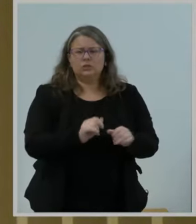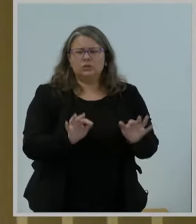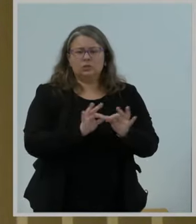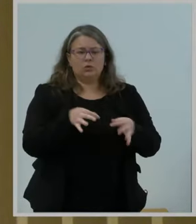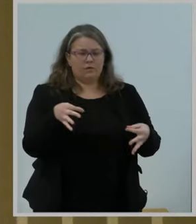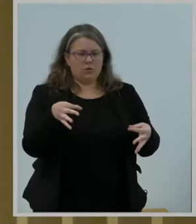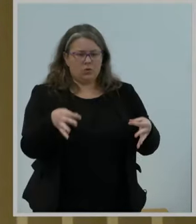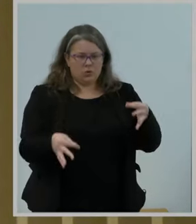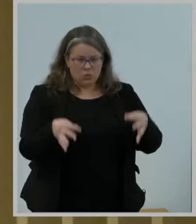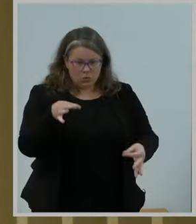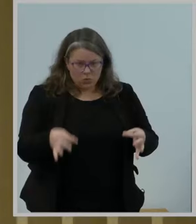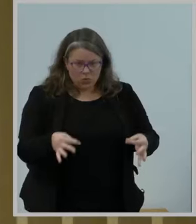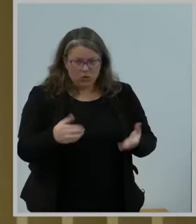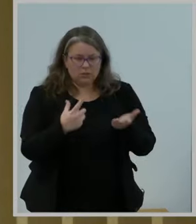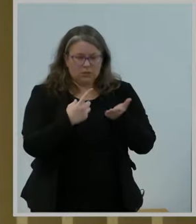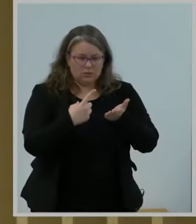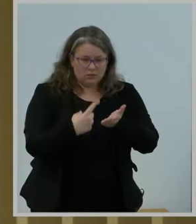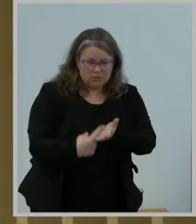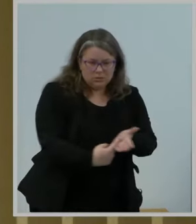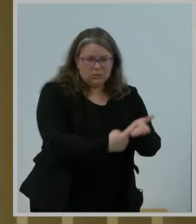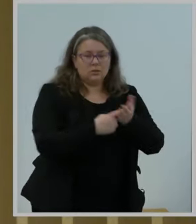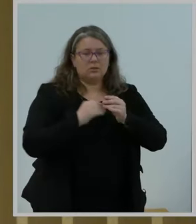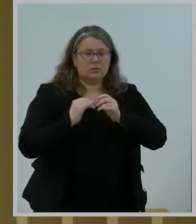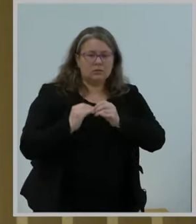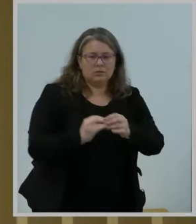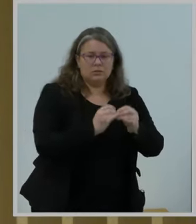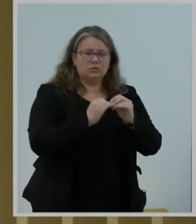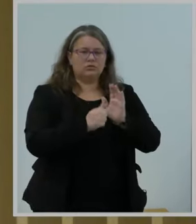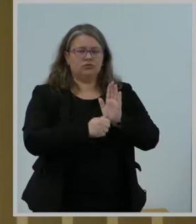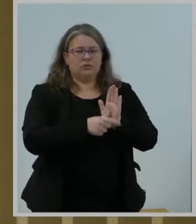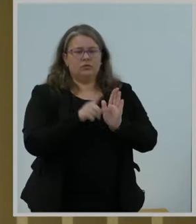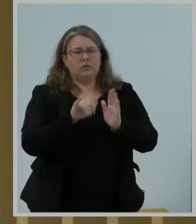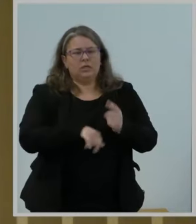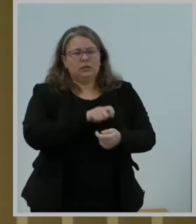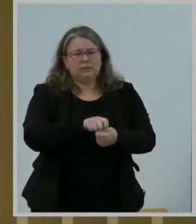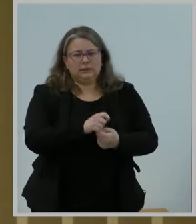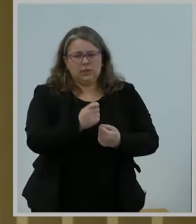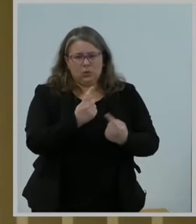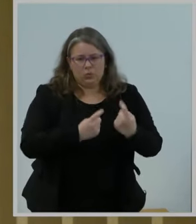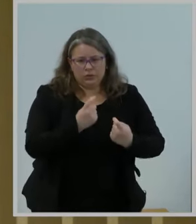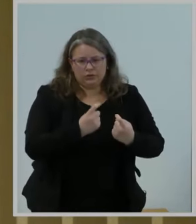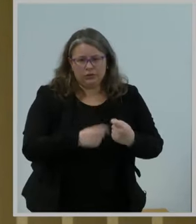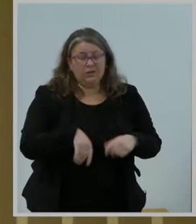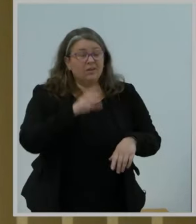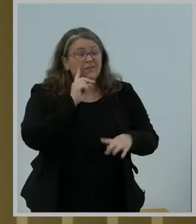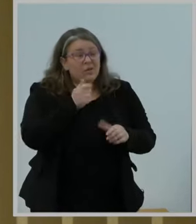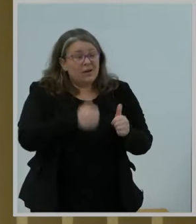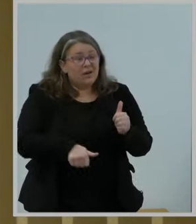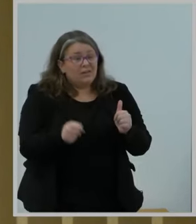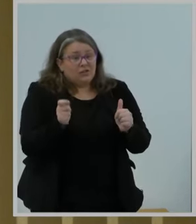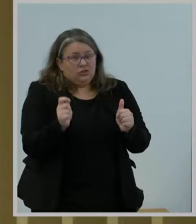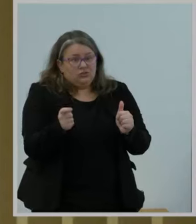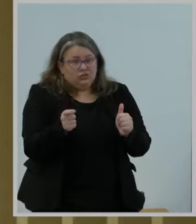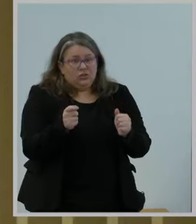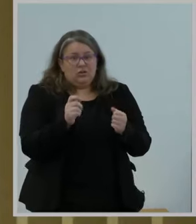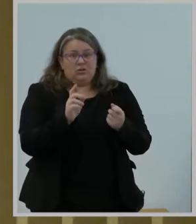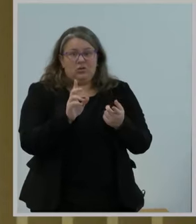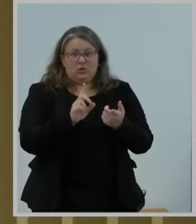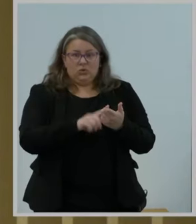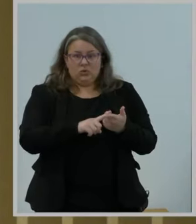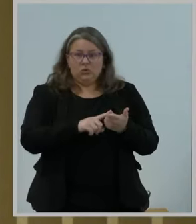exact question, every single judge to take a position on the correct classification of broadband has concluded